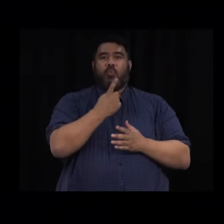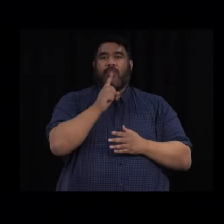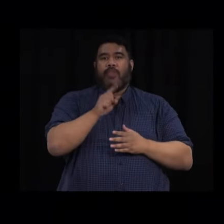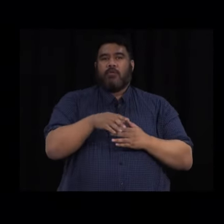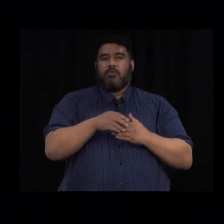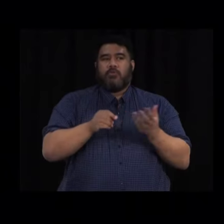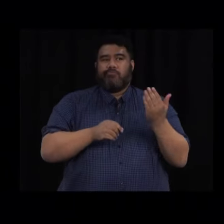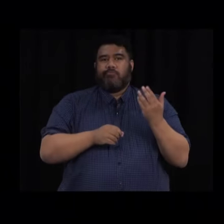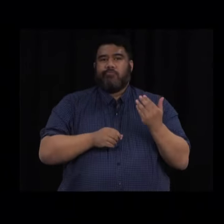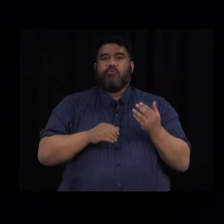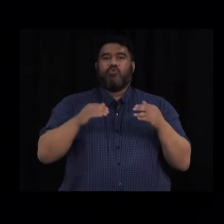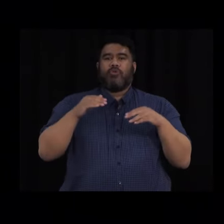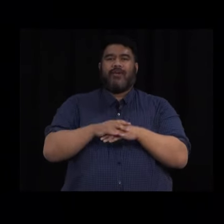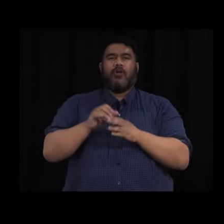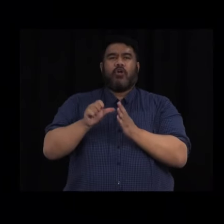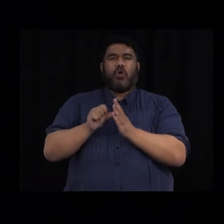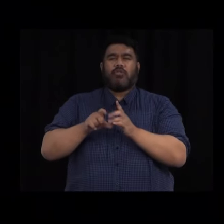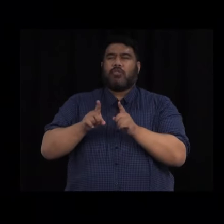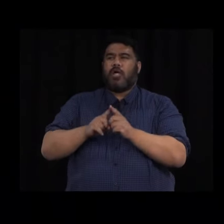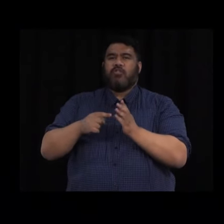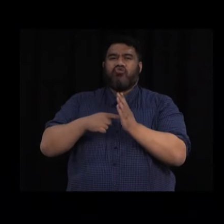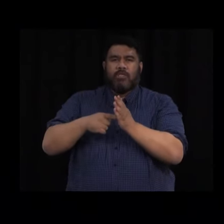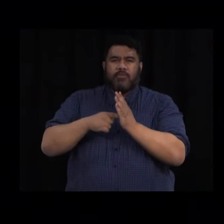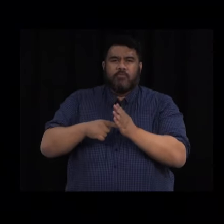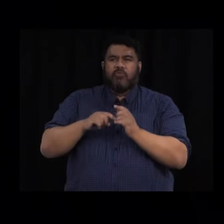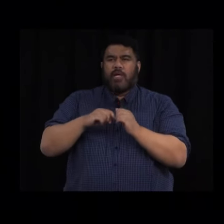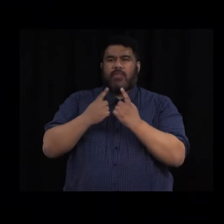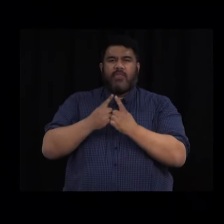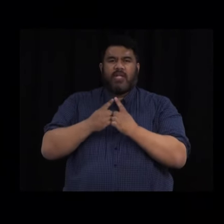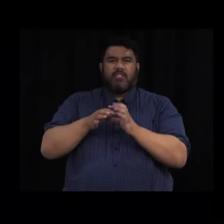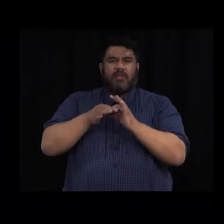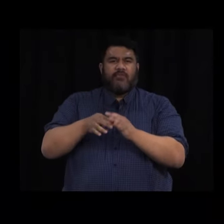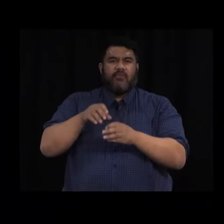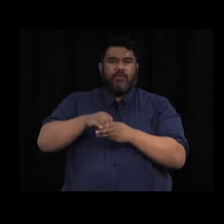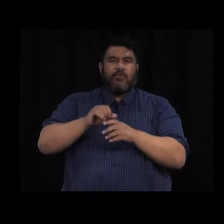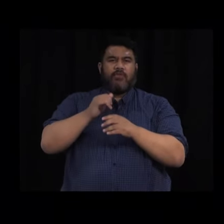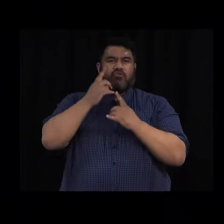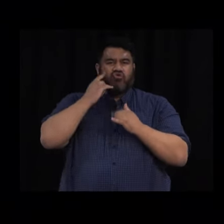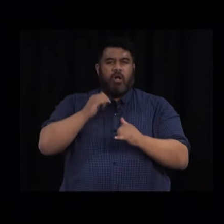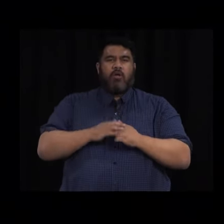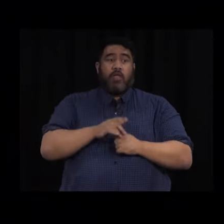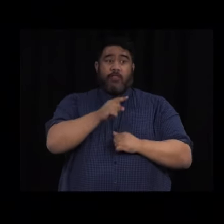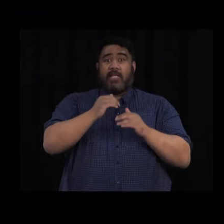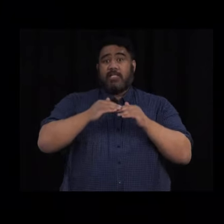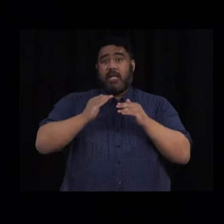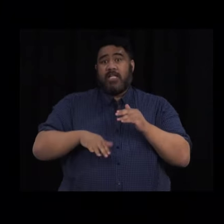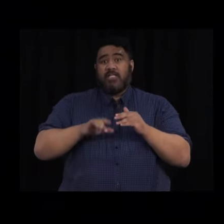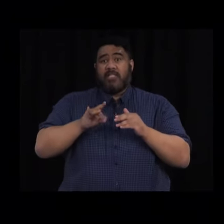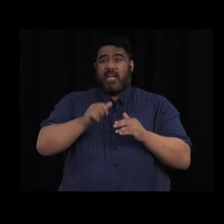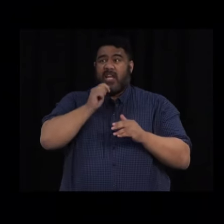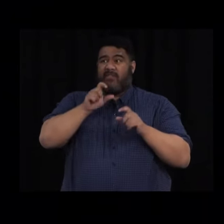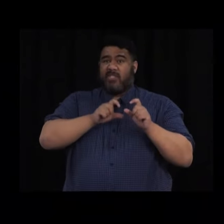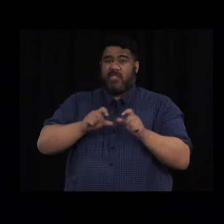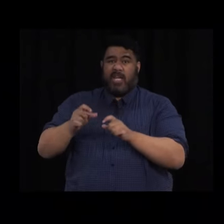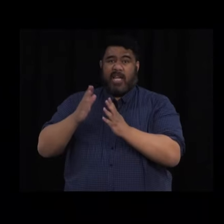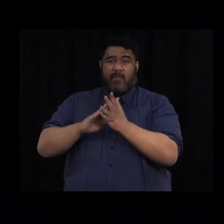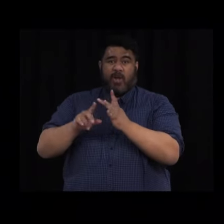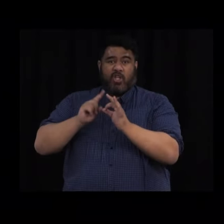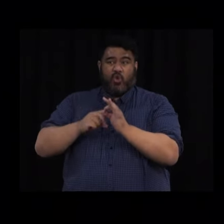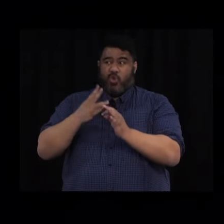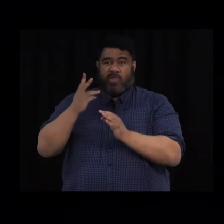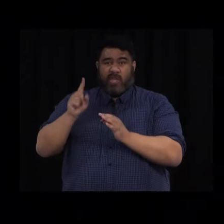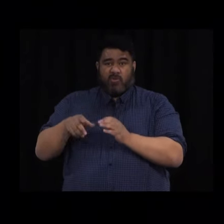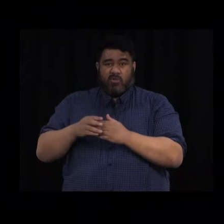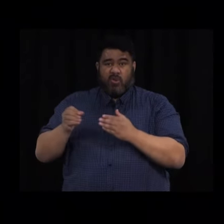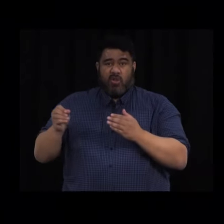and the other associated costs with the pilot. That is less than what they would pay if they were in MYQ because of course it is a less intensive